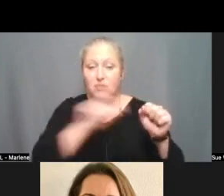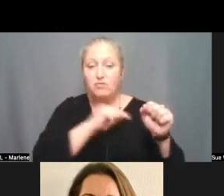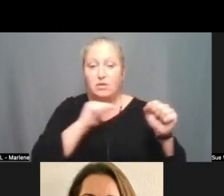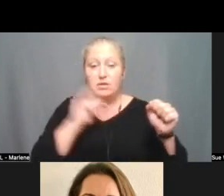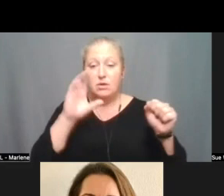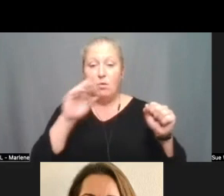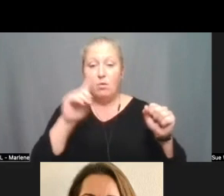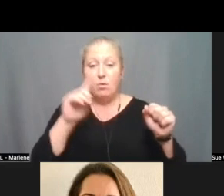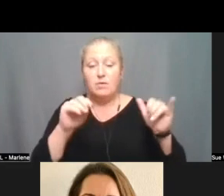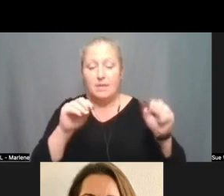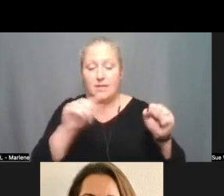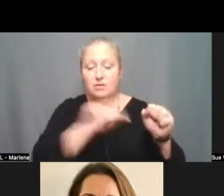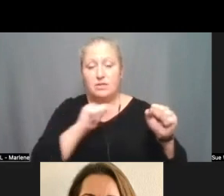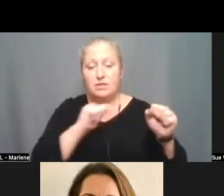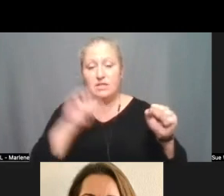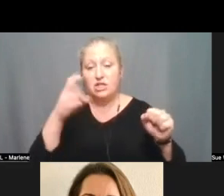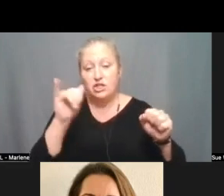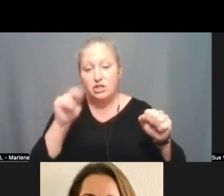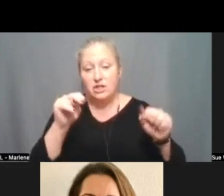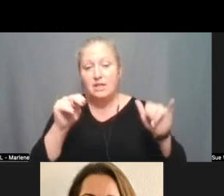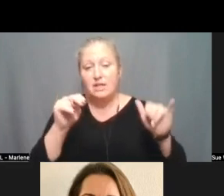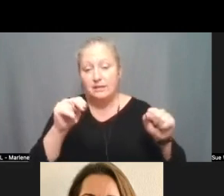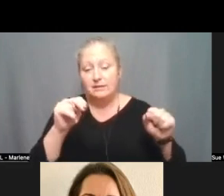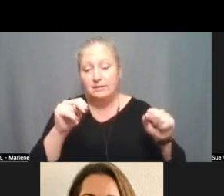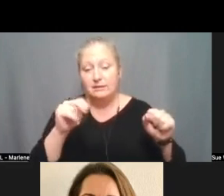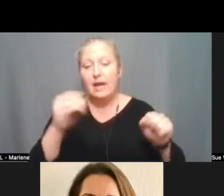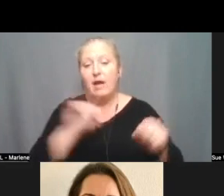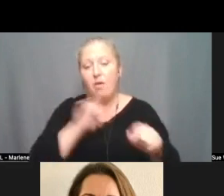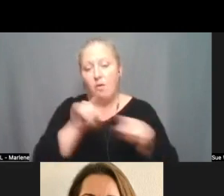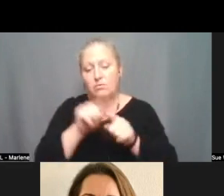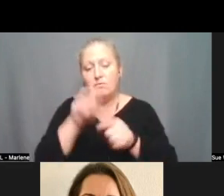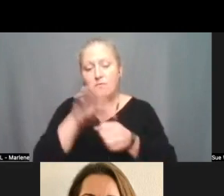Yes, trustee Corzo. Yes, and I also vote. Yes.